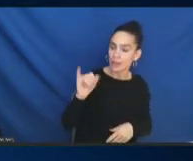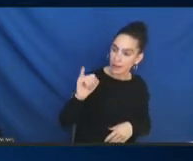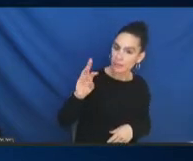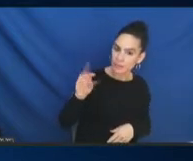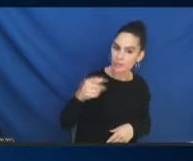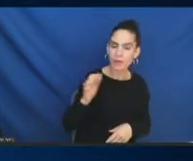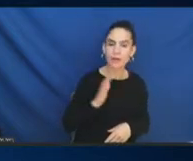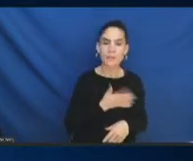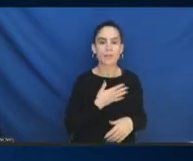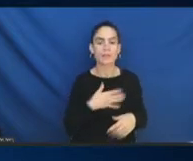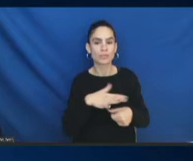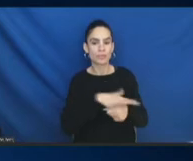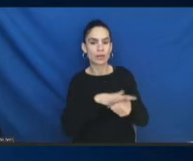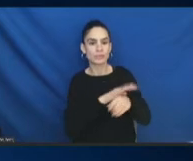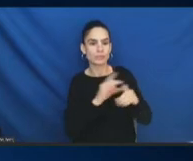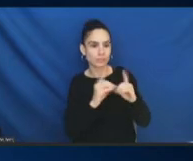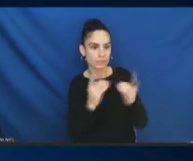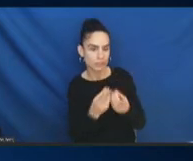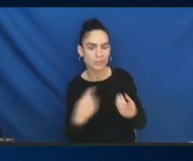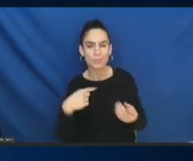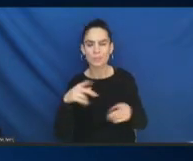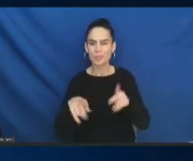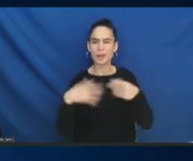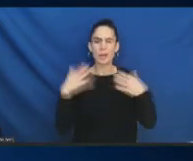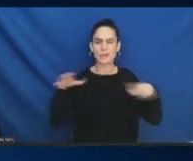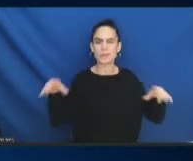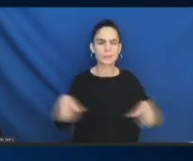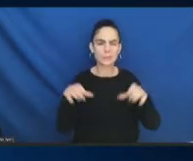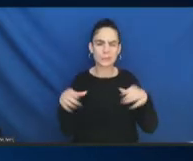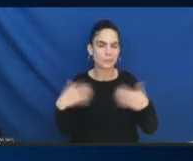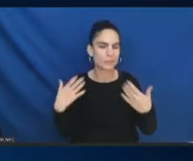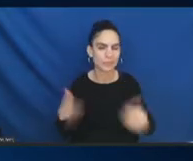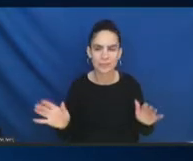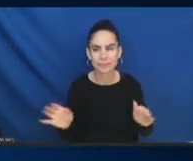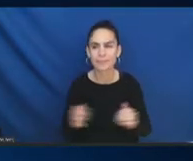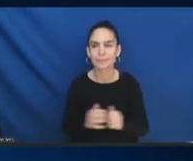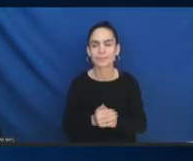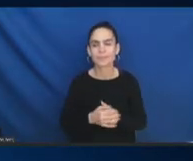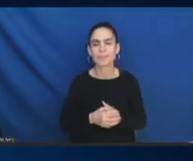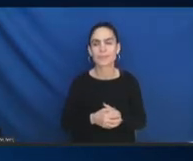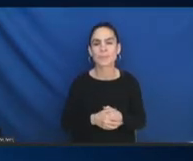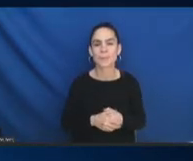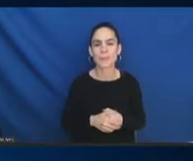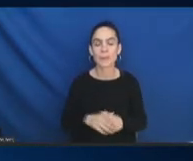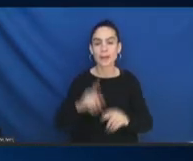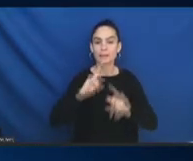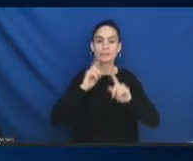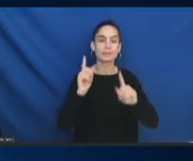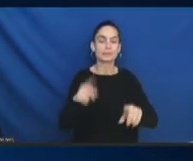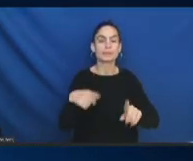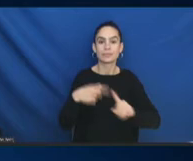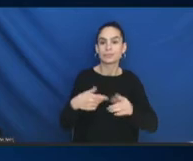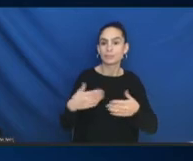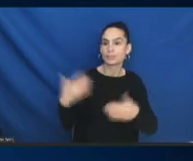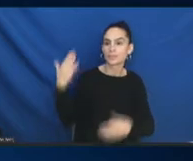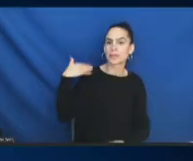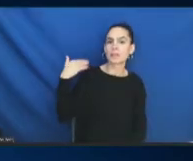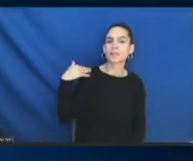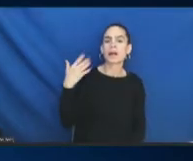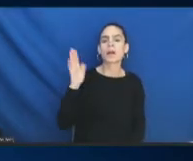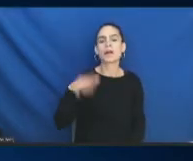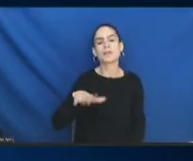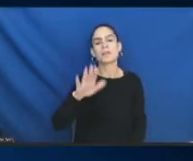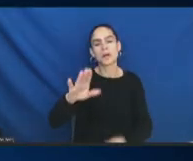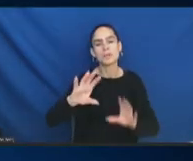But I think the common answer that we got before was your groups are too small to sample. But AAPI